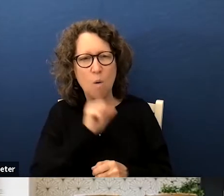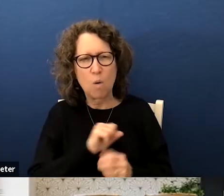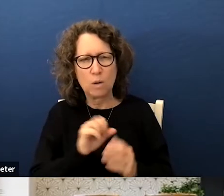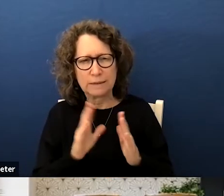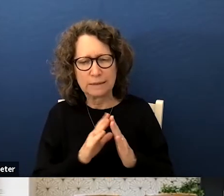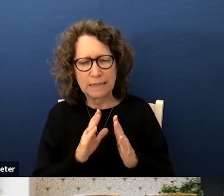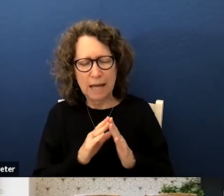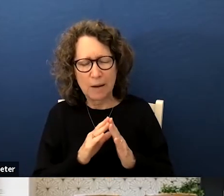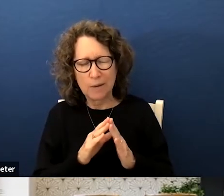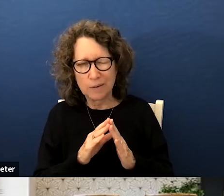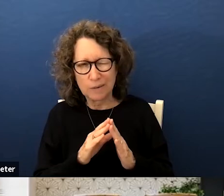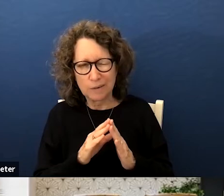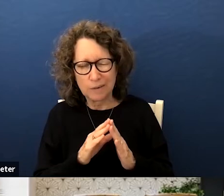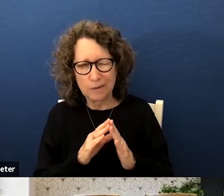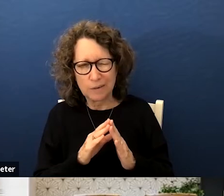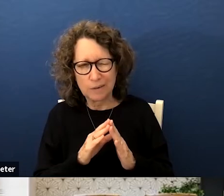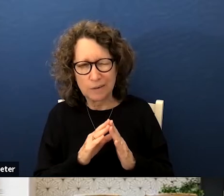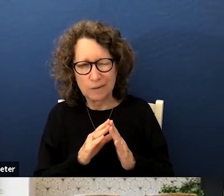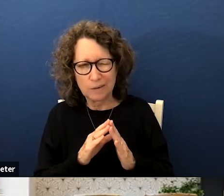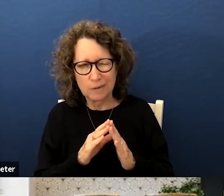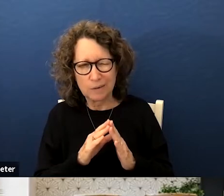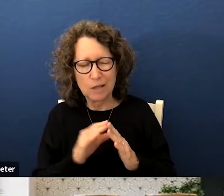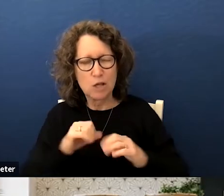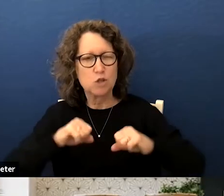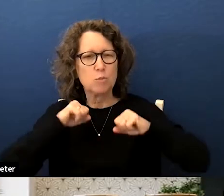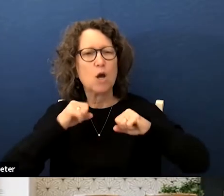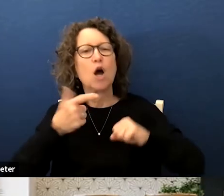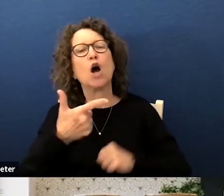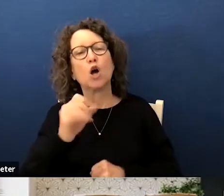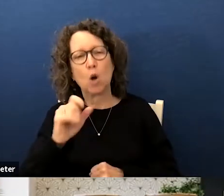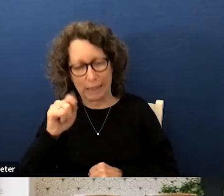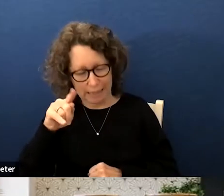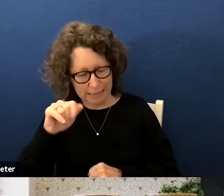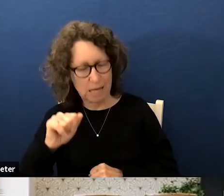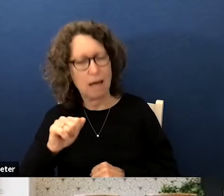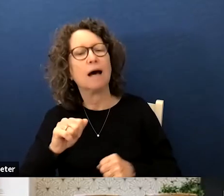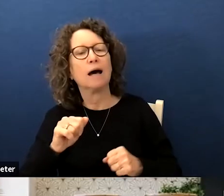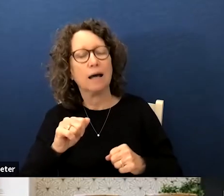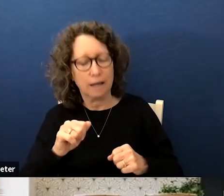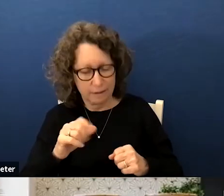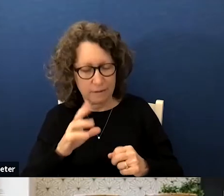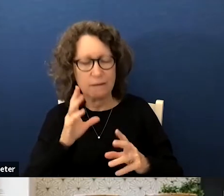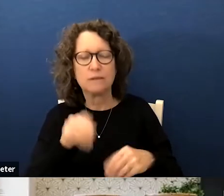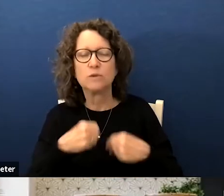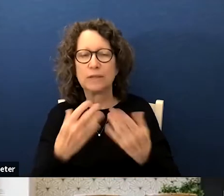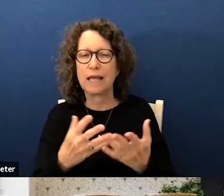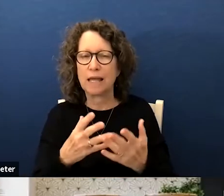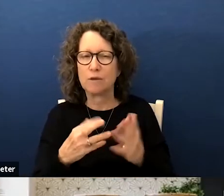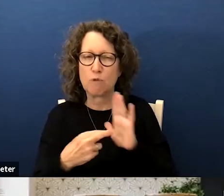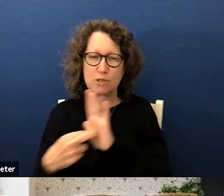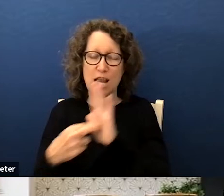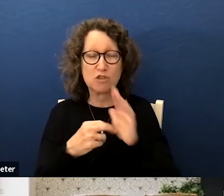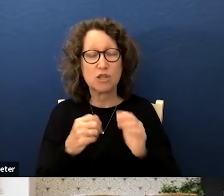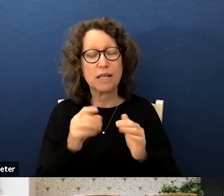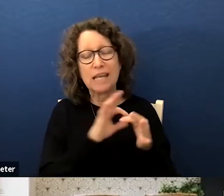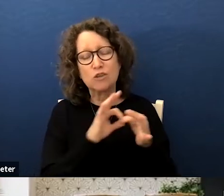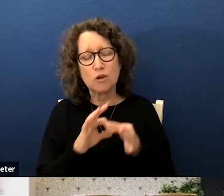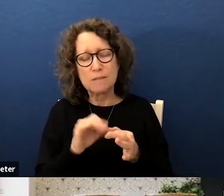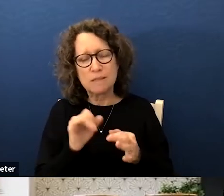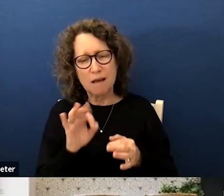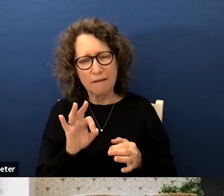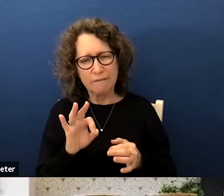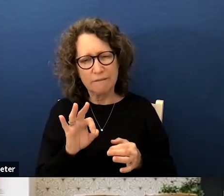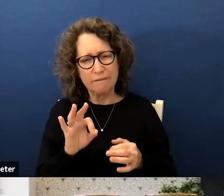the uh protected families protected classes get fair representation in terms of